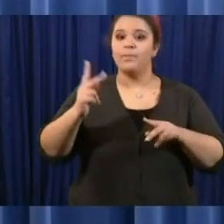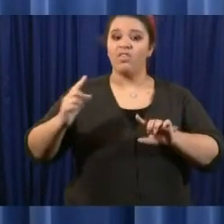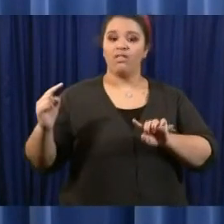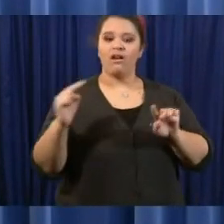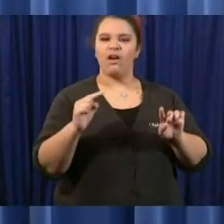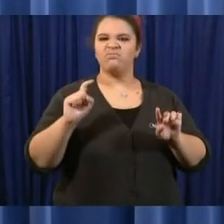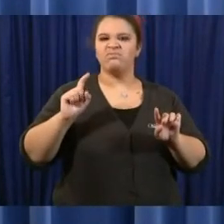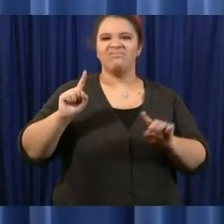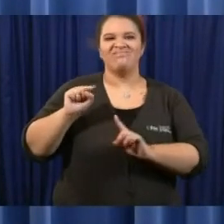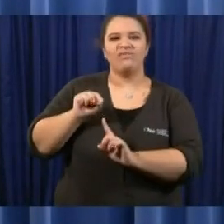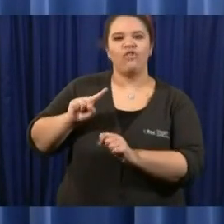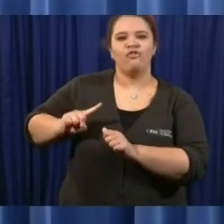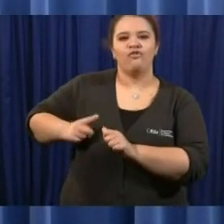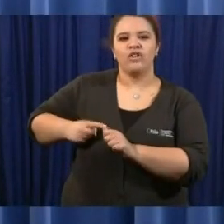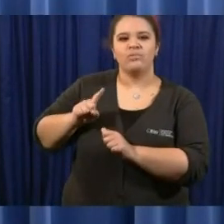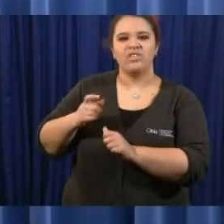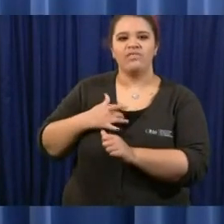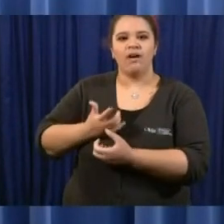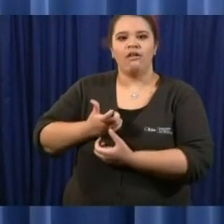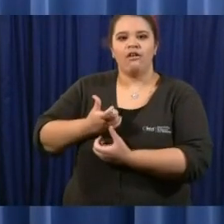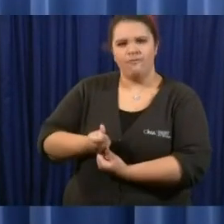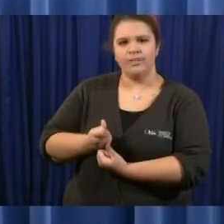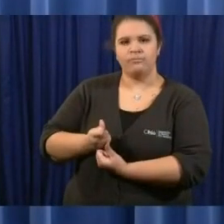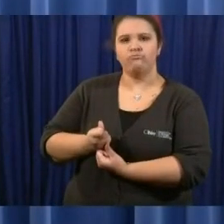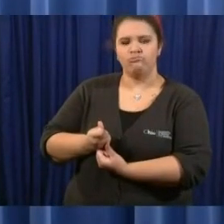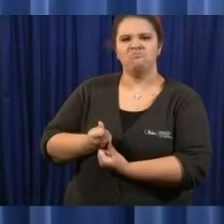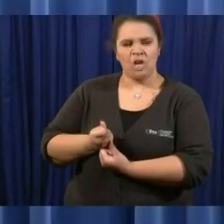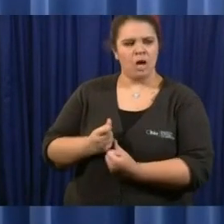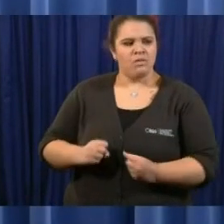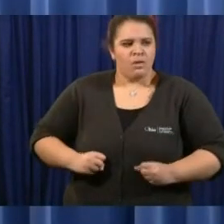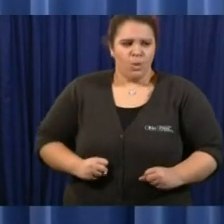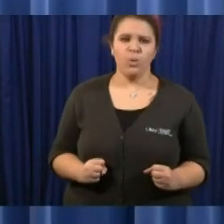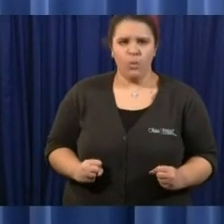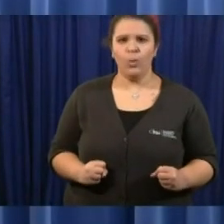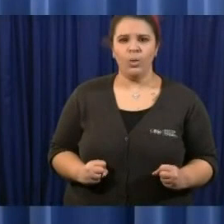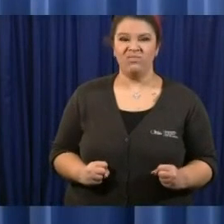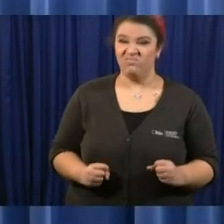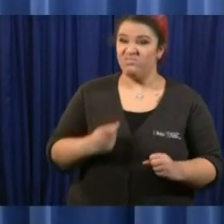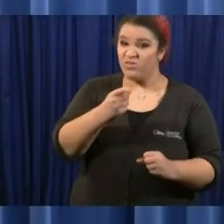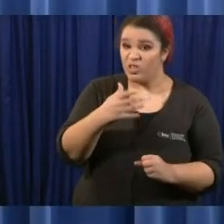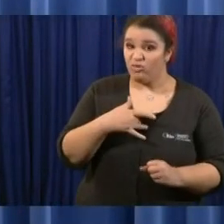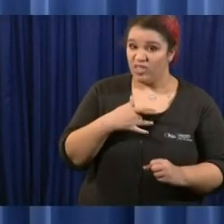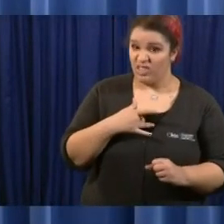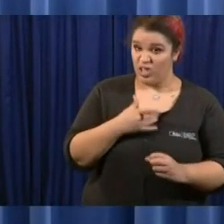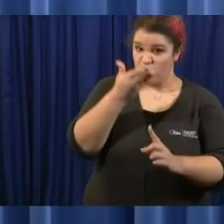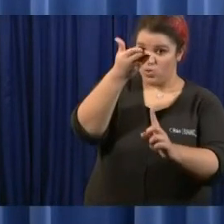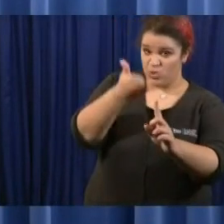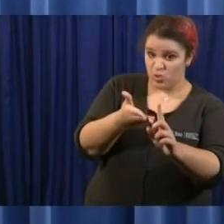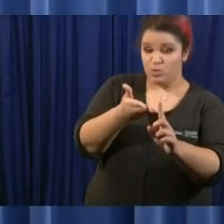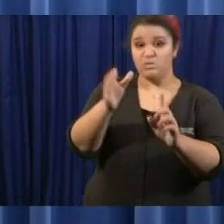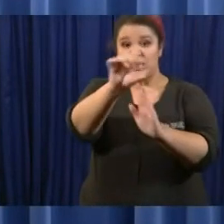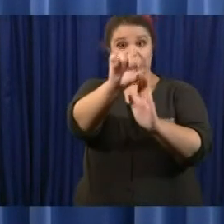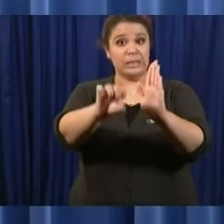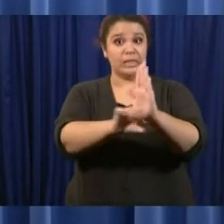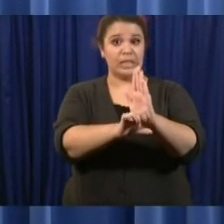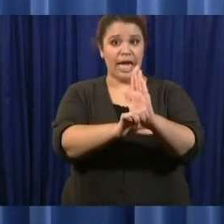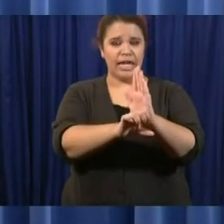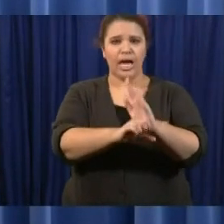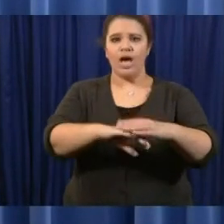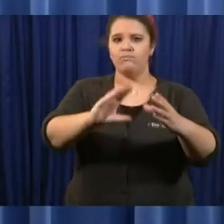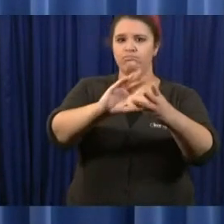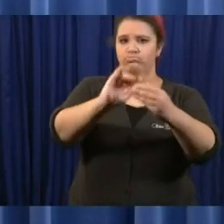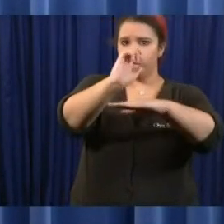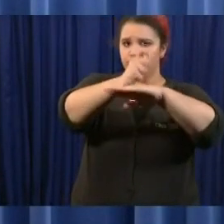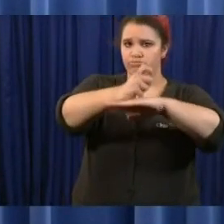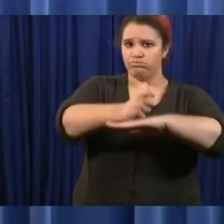has done enough to instill that confidence especially when we're not mandating masks and do you worry at all about the damage we could be doing to businesses